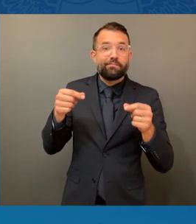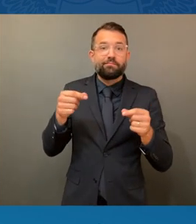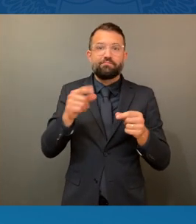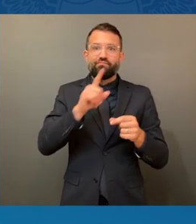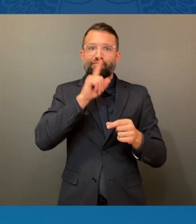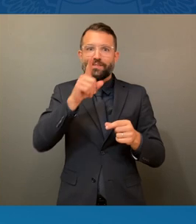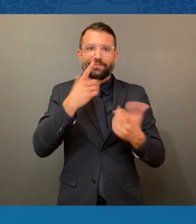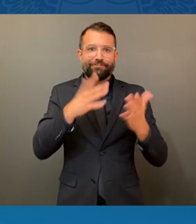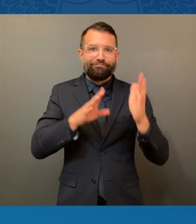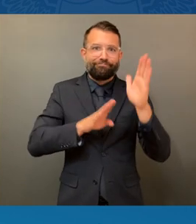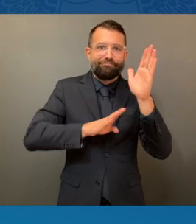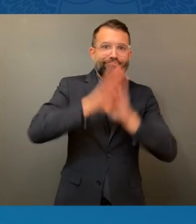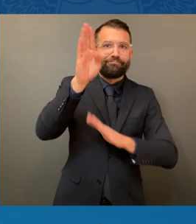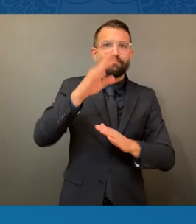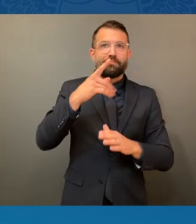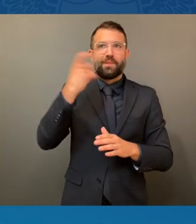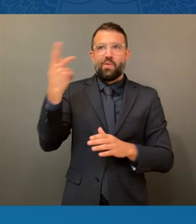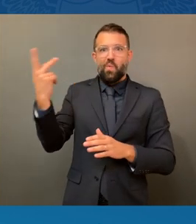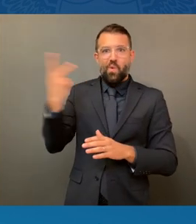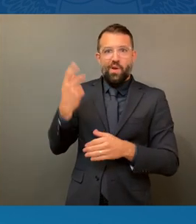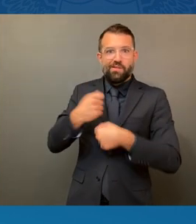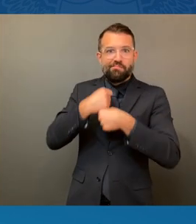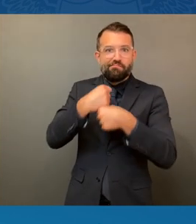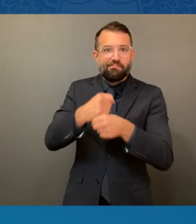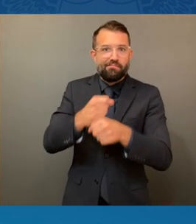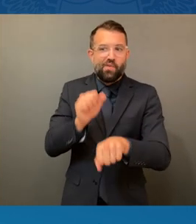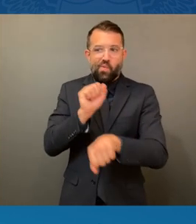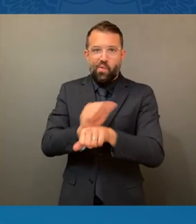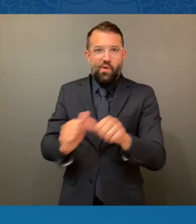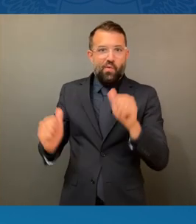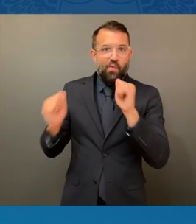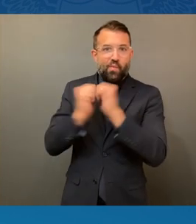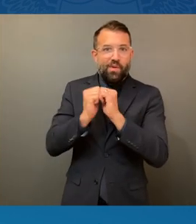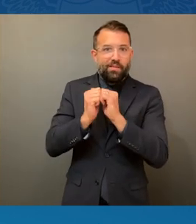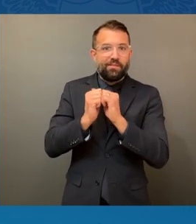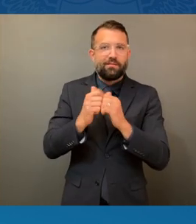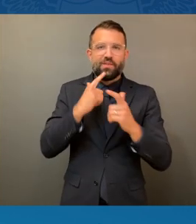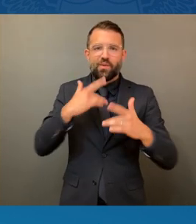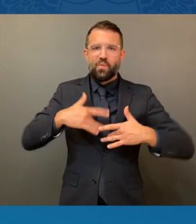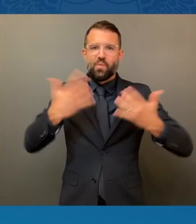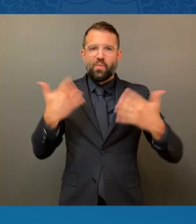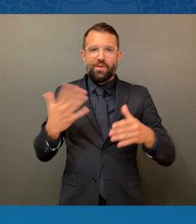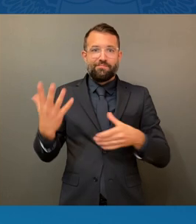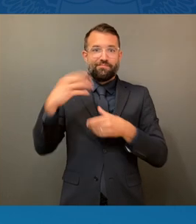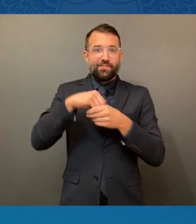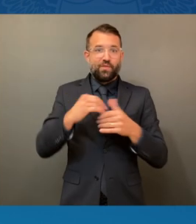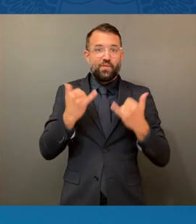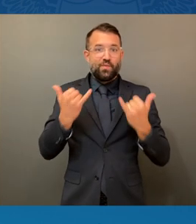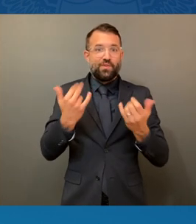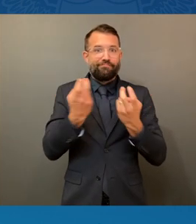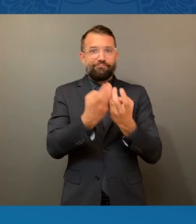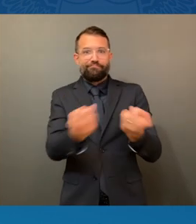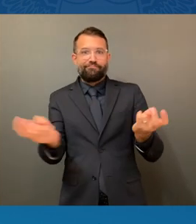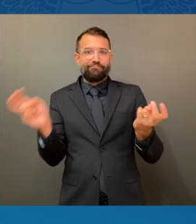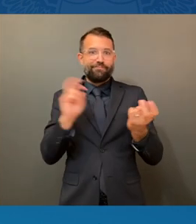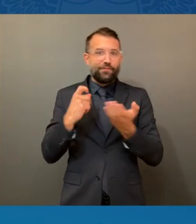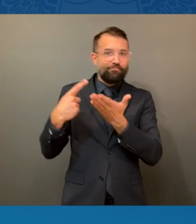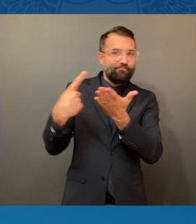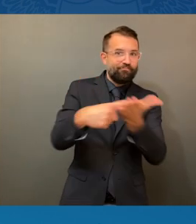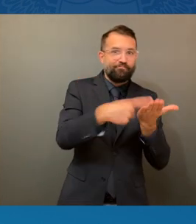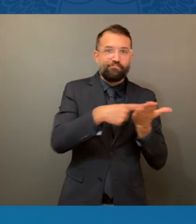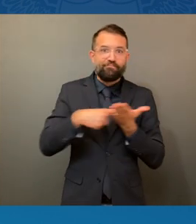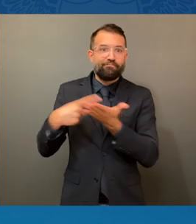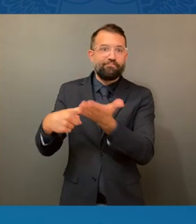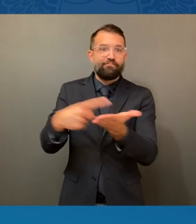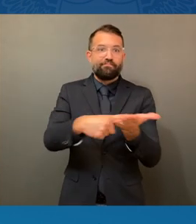interests, I am pleased to be a part of this convening today to bring us all together to have a direct conversation and